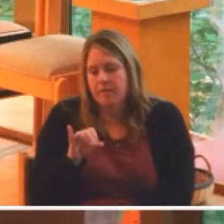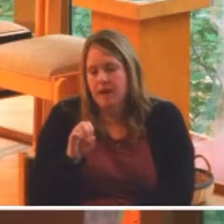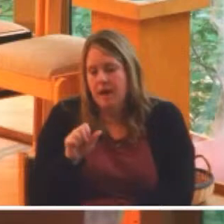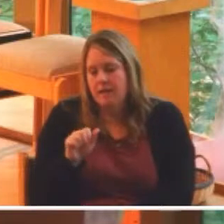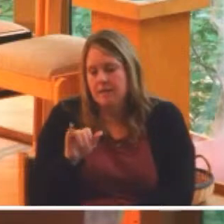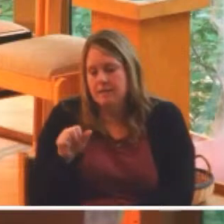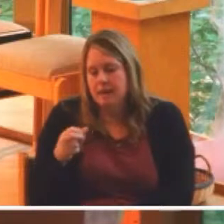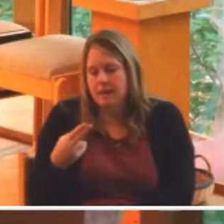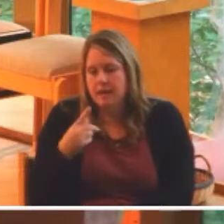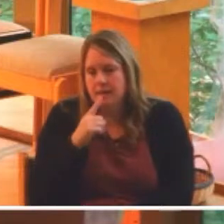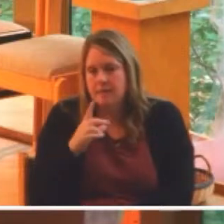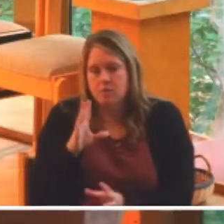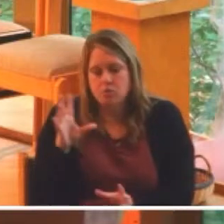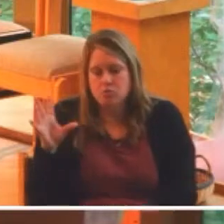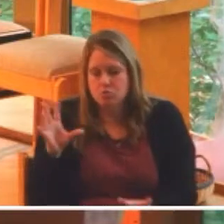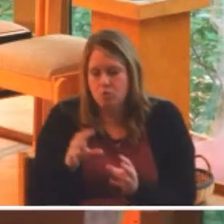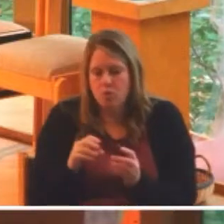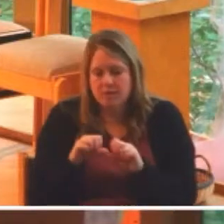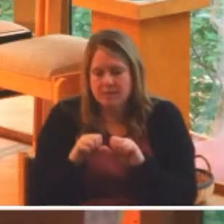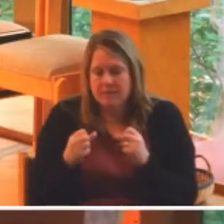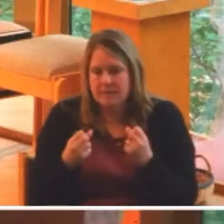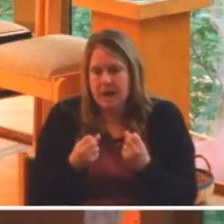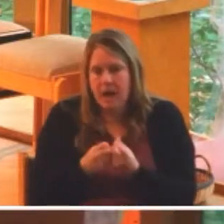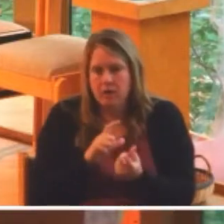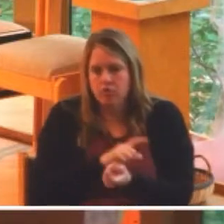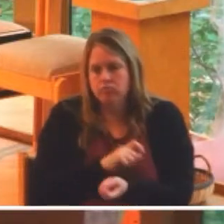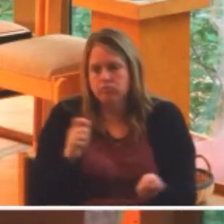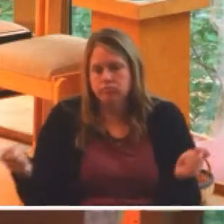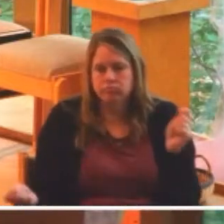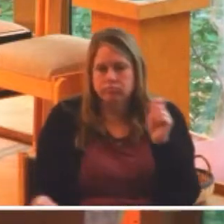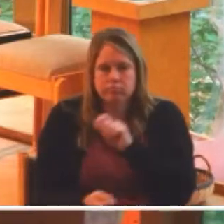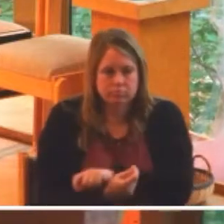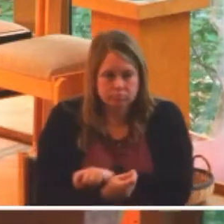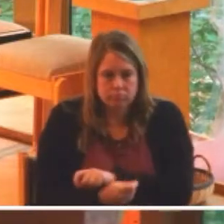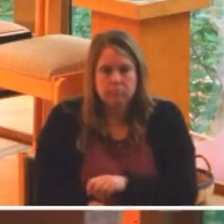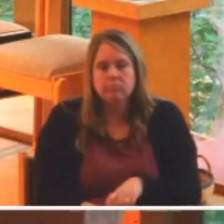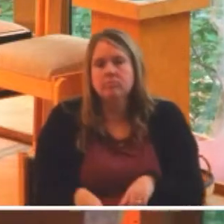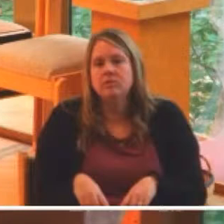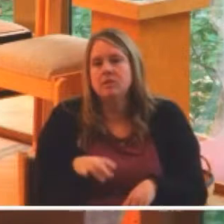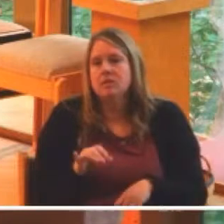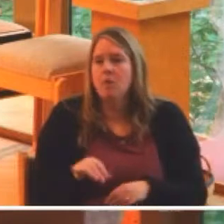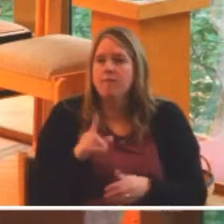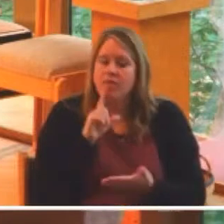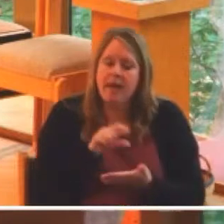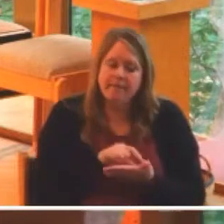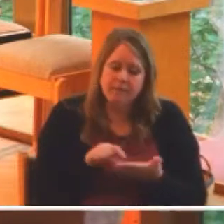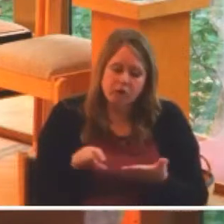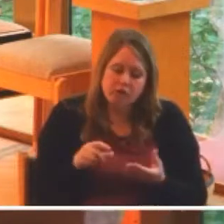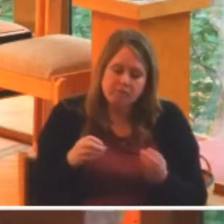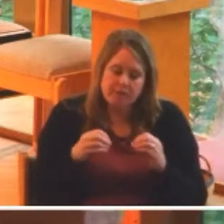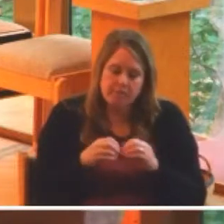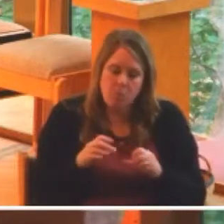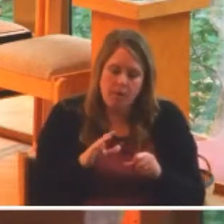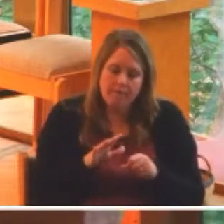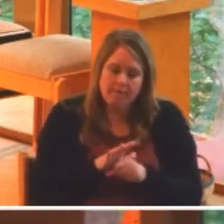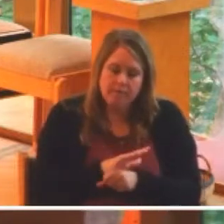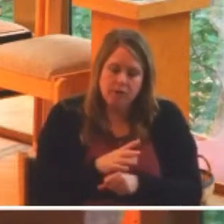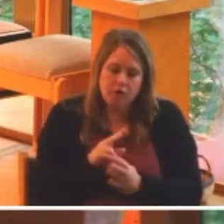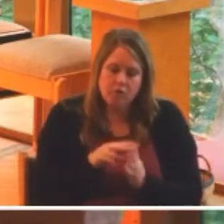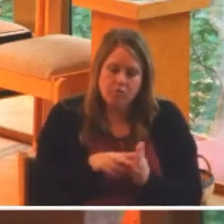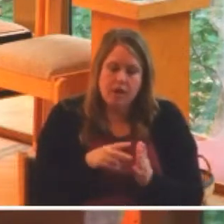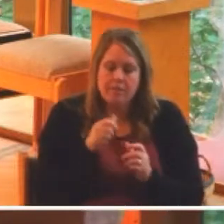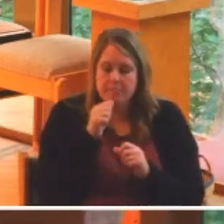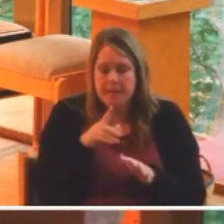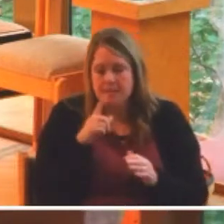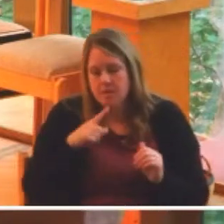societal restructuring. So perhaps this verse could be more fully read as, blessed are those who hunger and